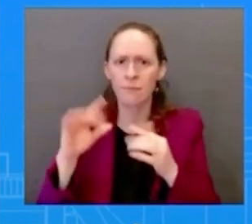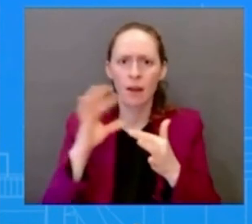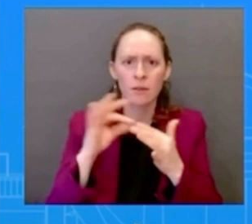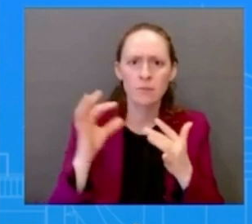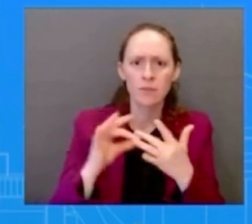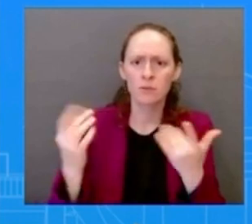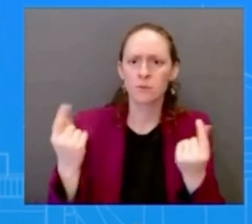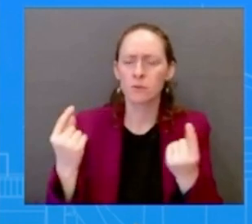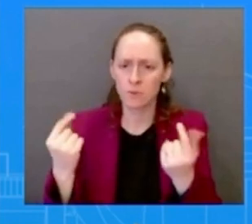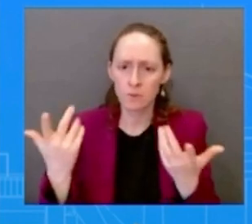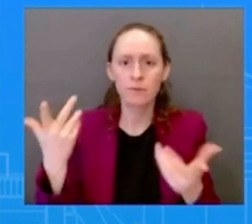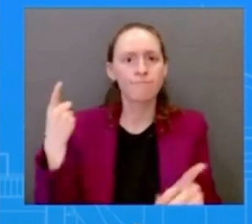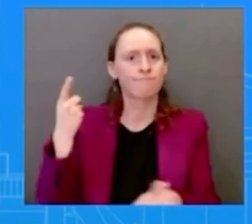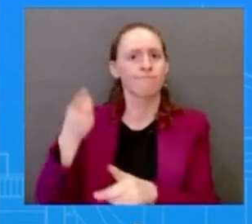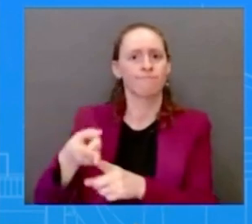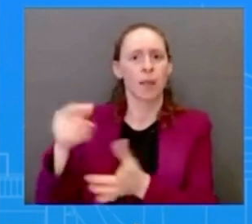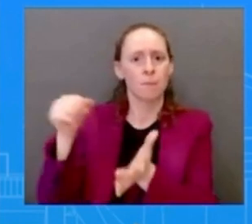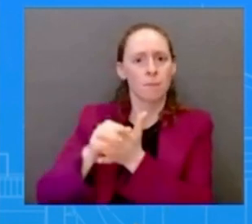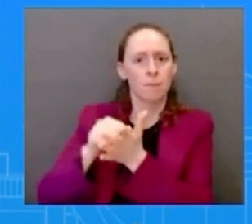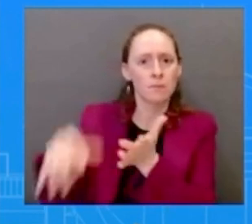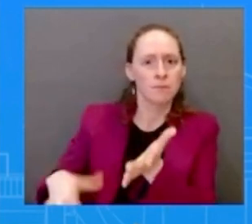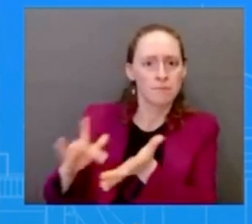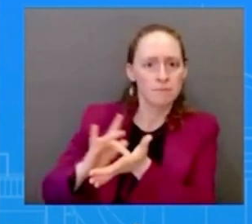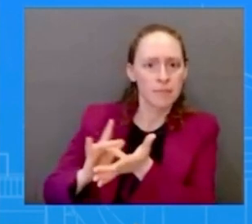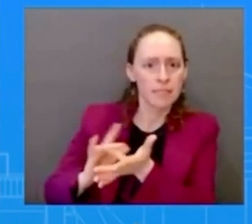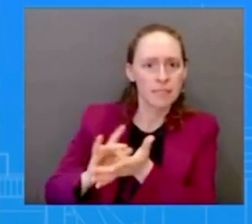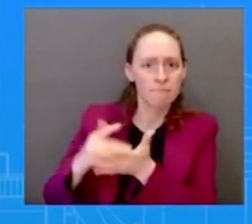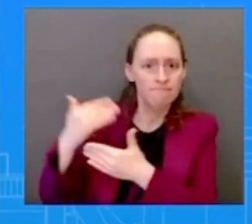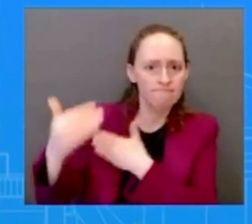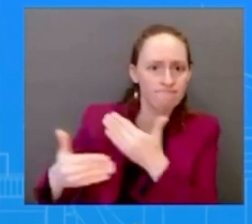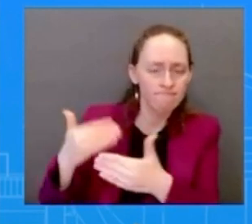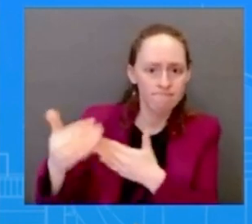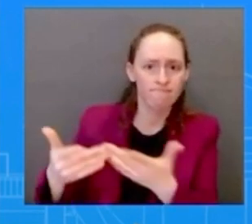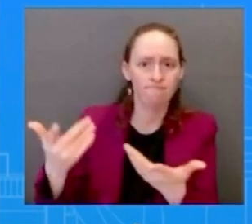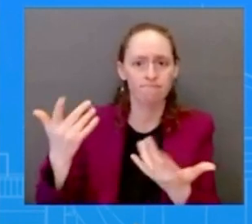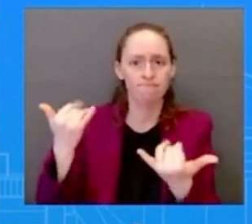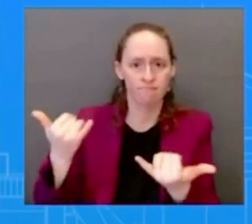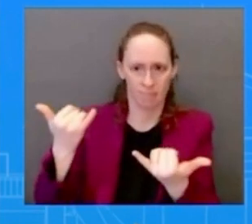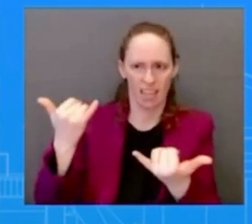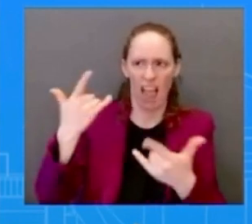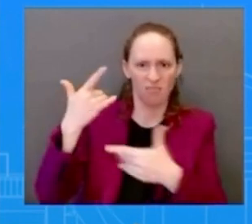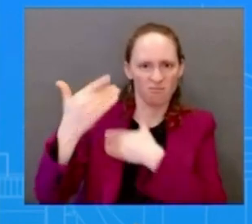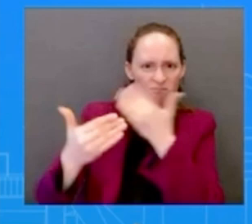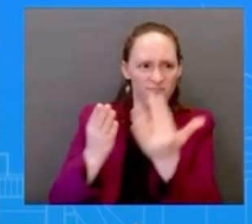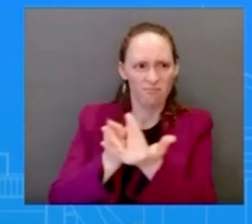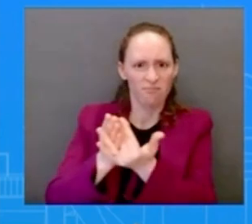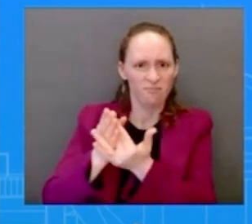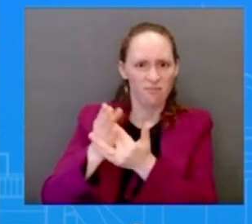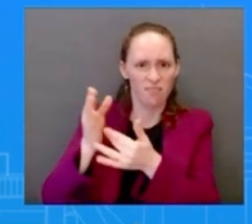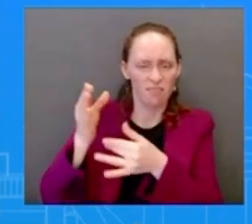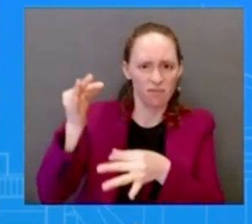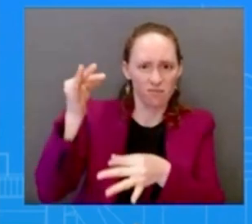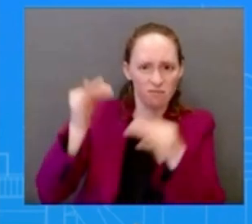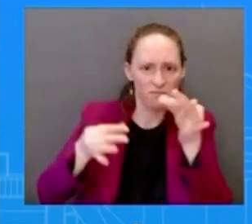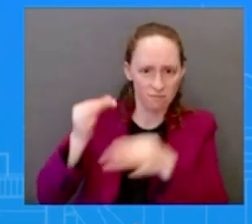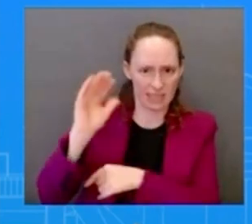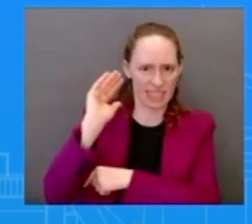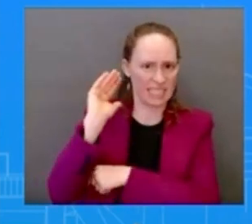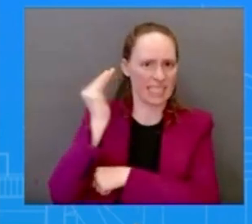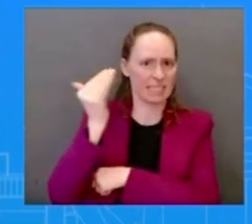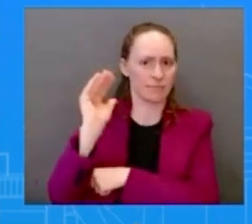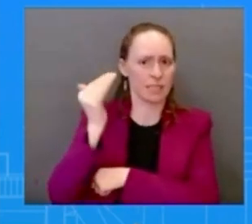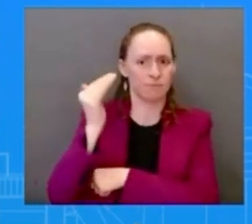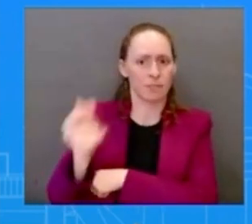yesterday it seemed that the judge seemed receptive to the argument that the pill is unsafe so i want to be careful here i'm not going to get into uh any